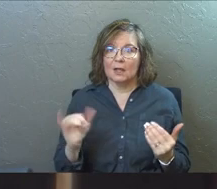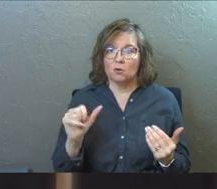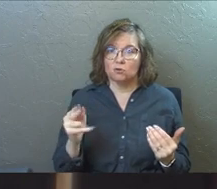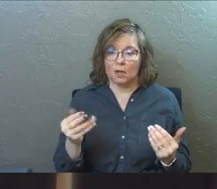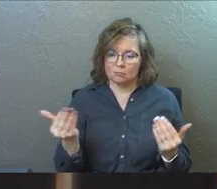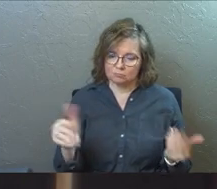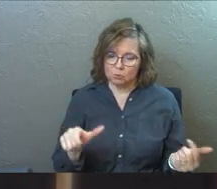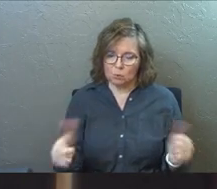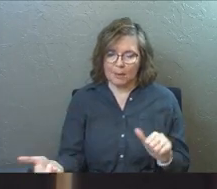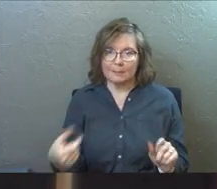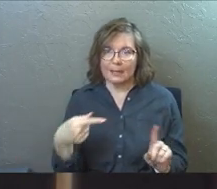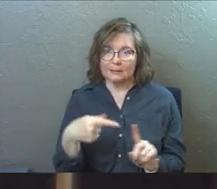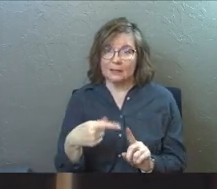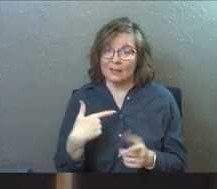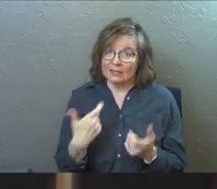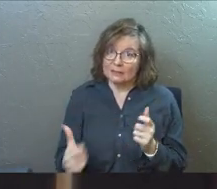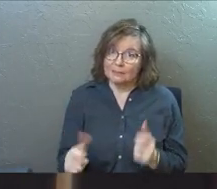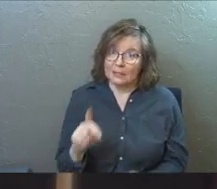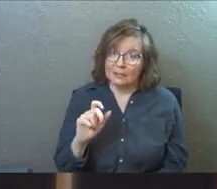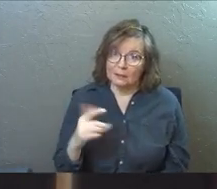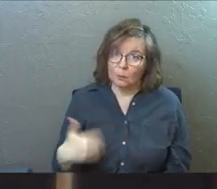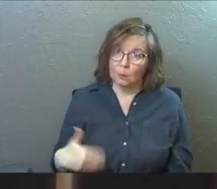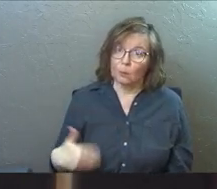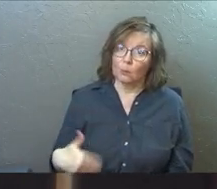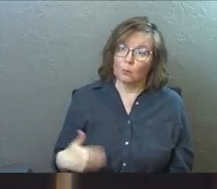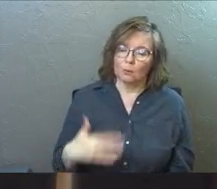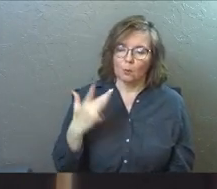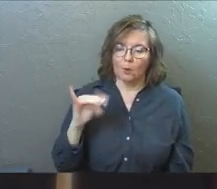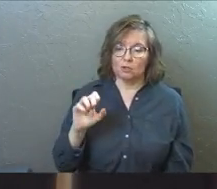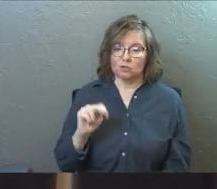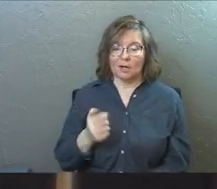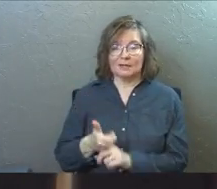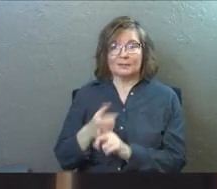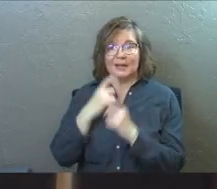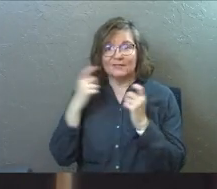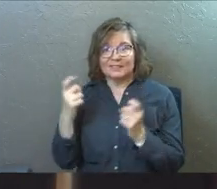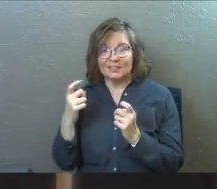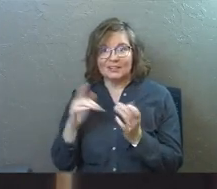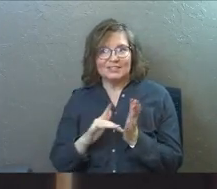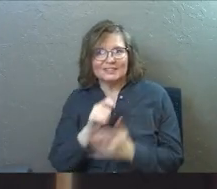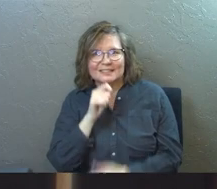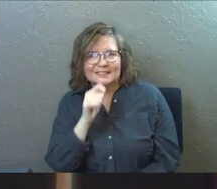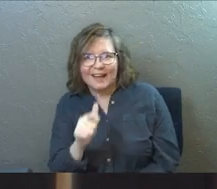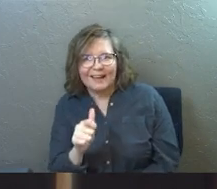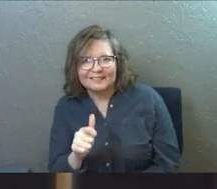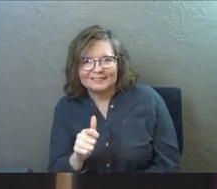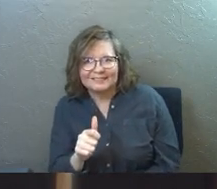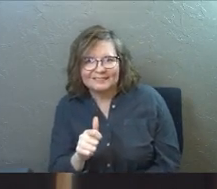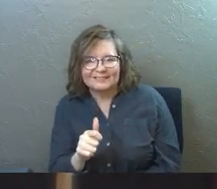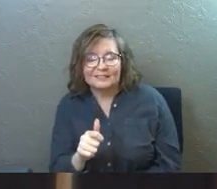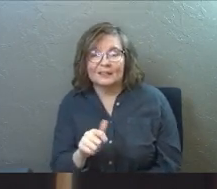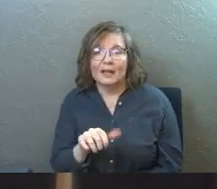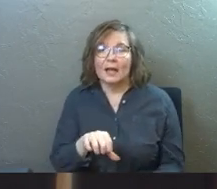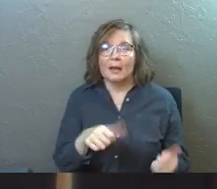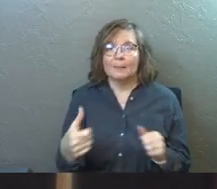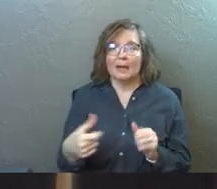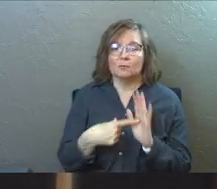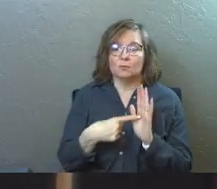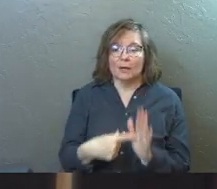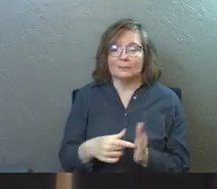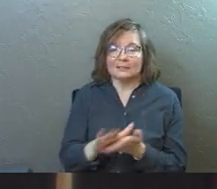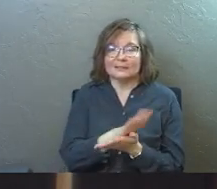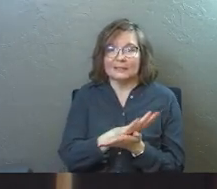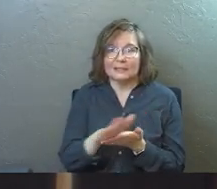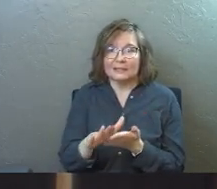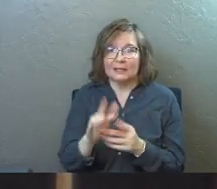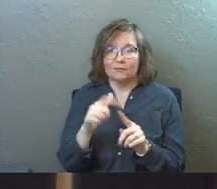to baptize him. Now that's a big deal because John's a sinner and Jesus isn't. And baptism represents cleansing from